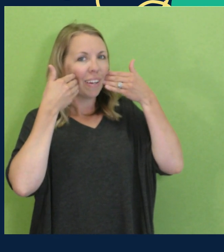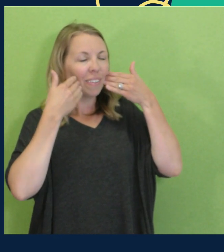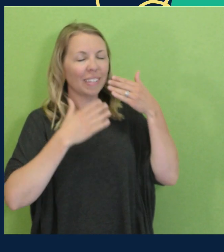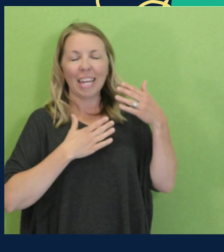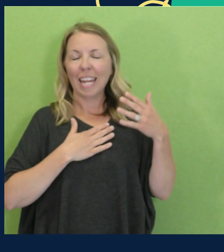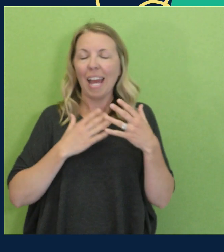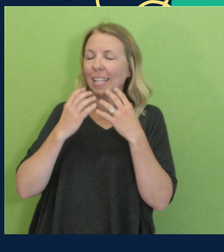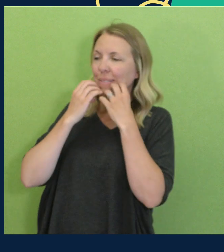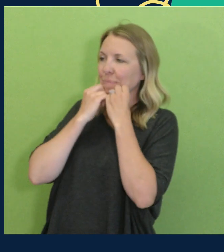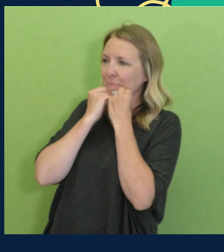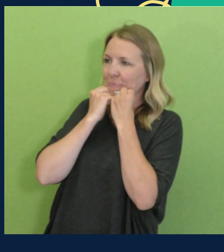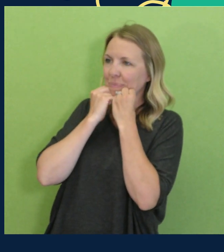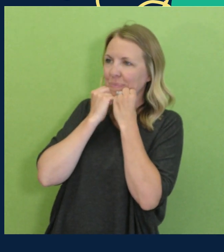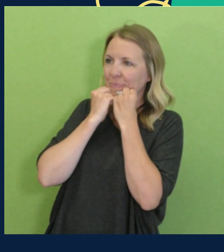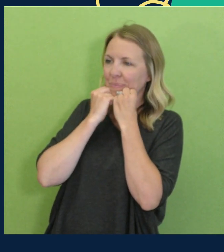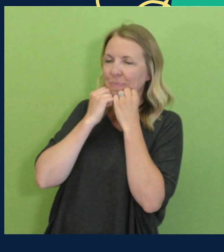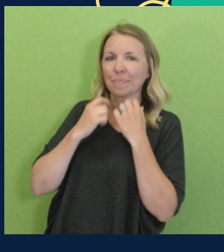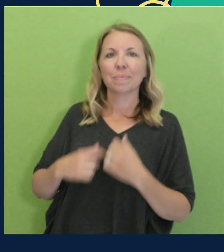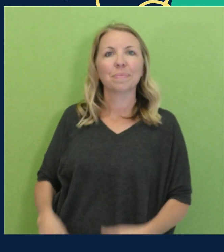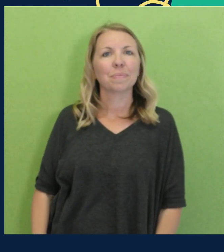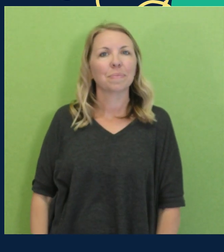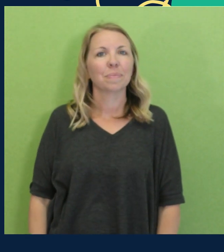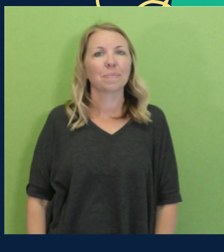with a smile I adore.